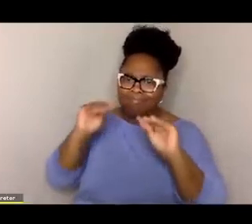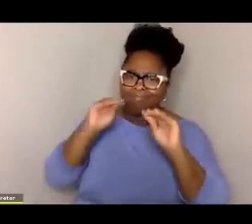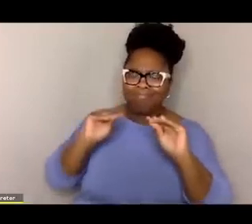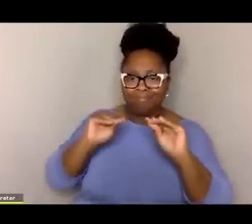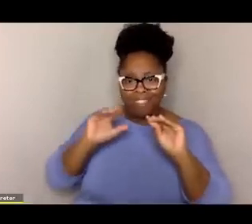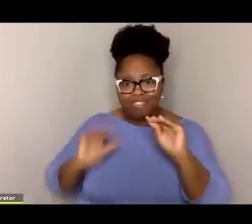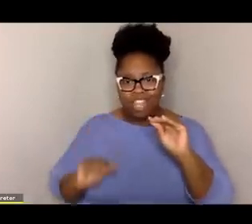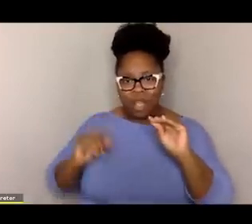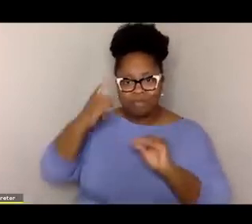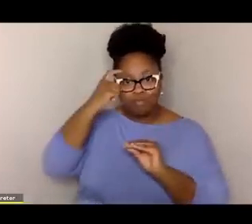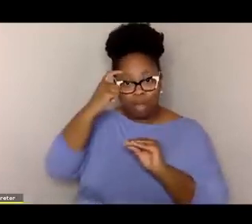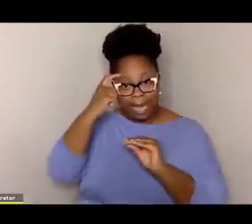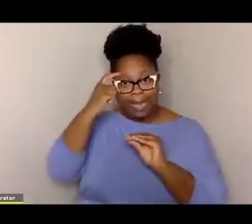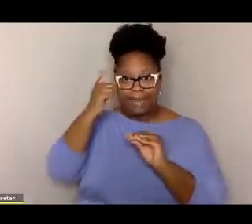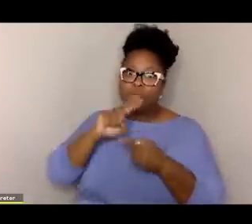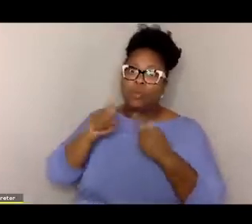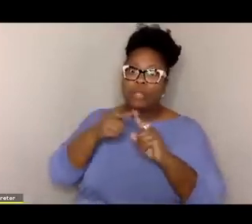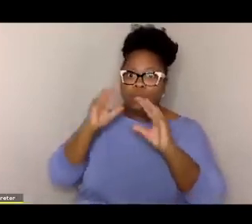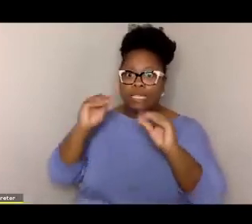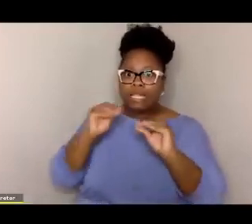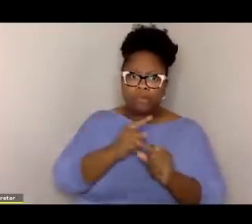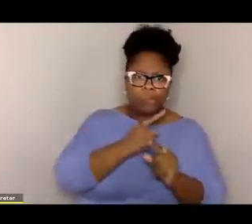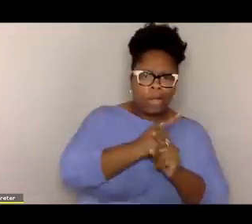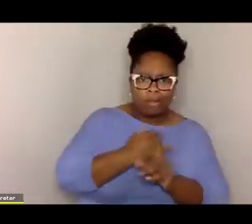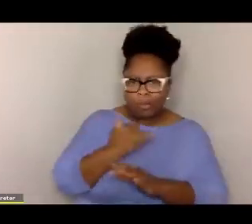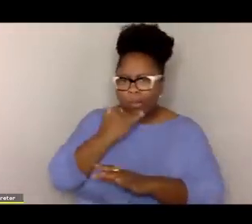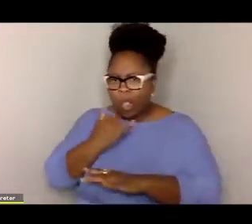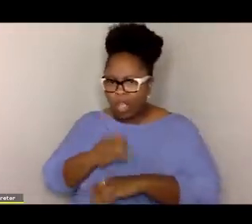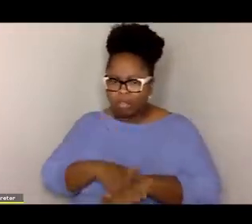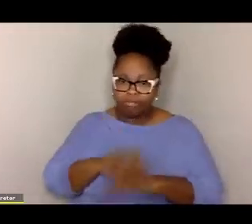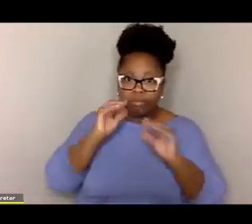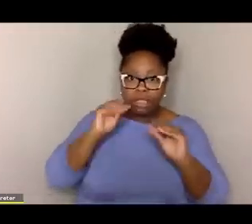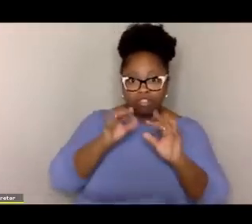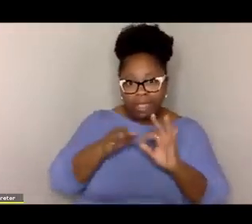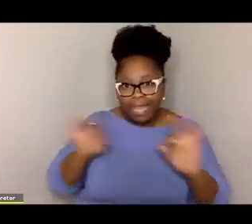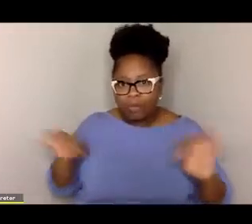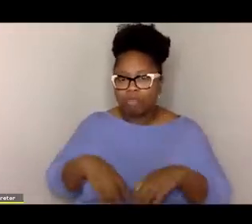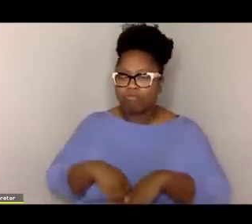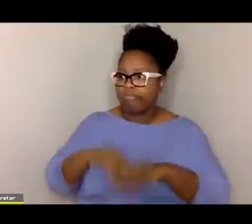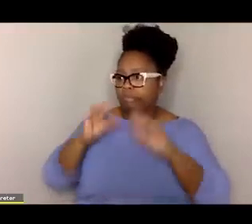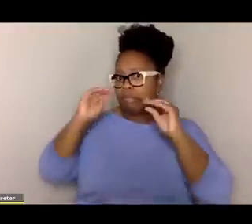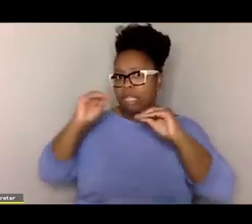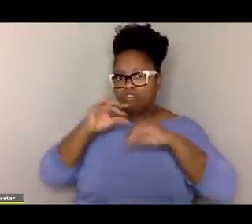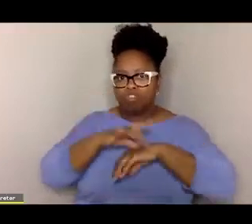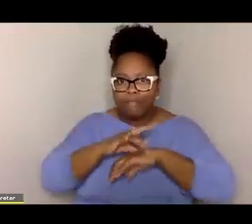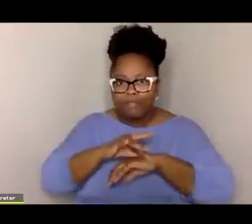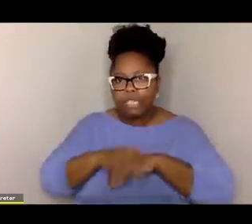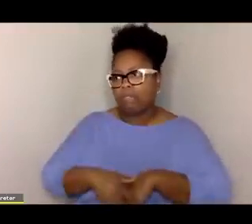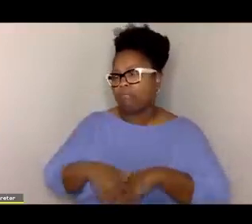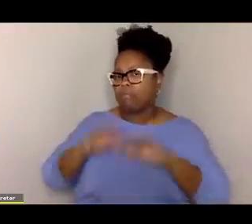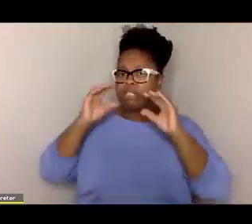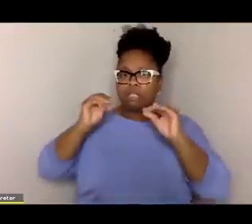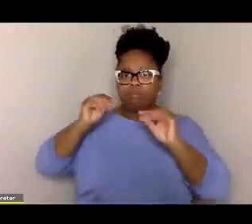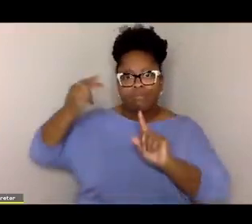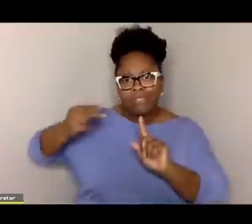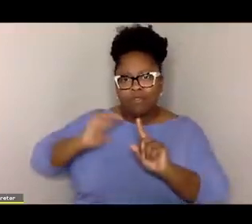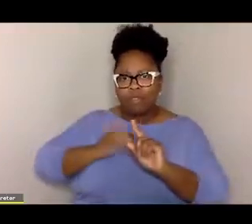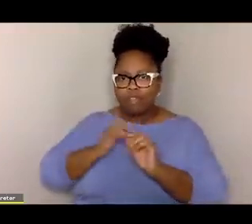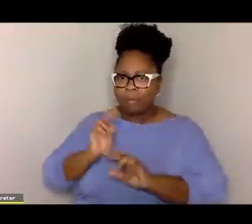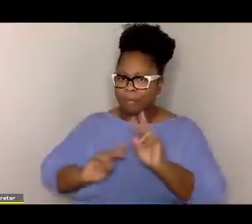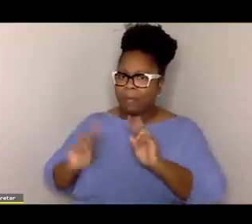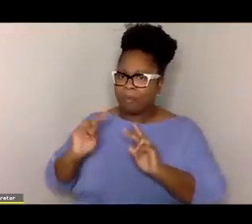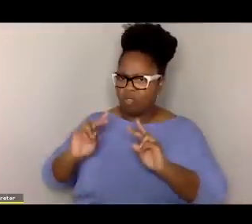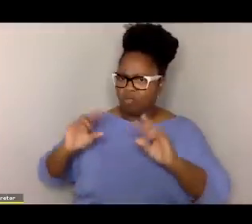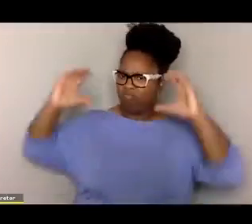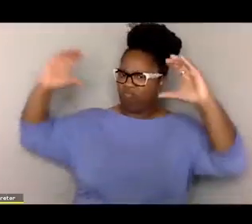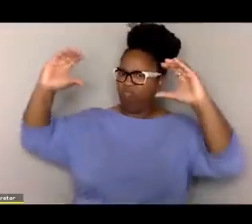build into the brain of a, of a child when we teach them right from wrong. When we teach them language, we teach them geography, when we teach them the story